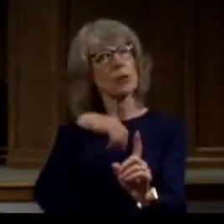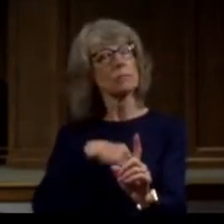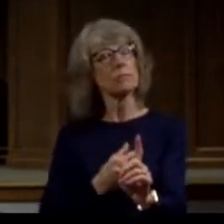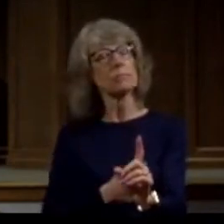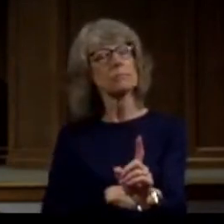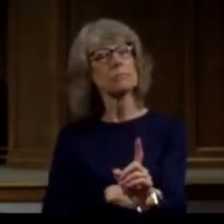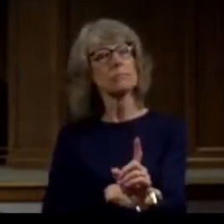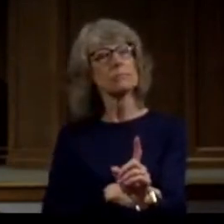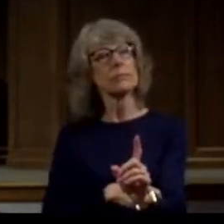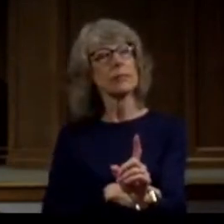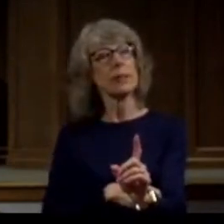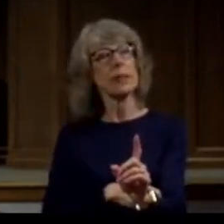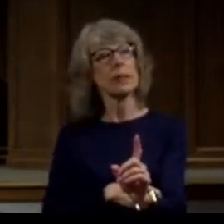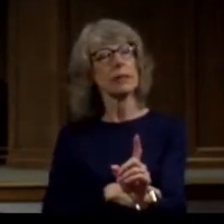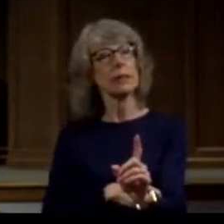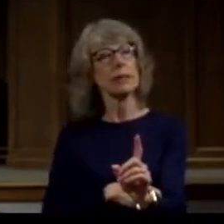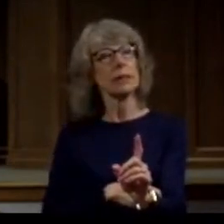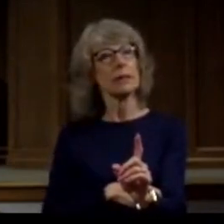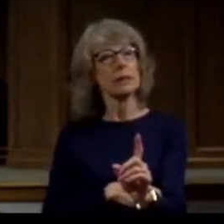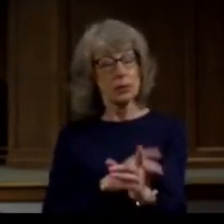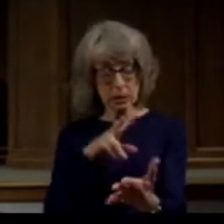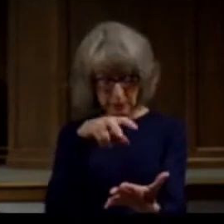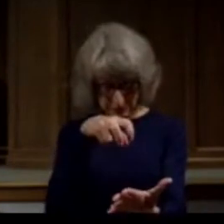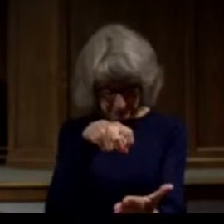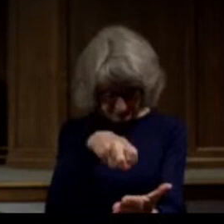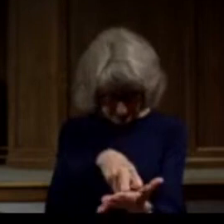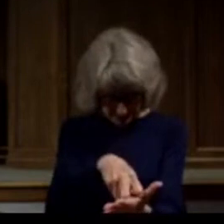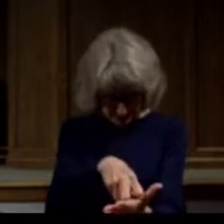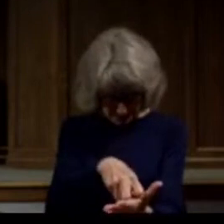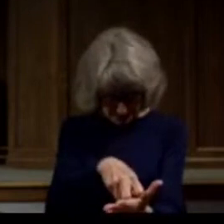So Paul fell to the ground.